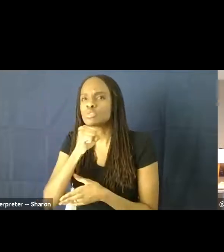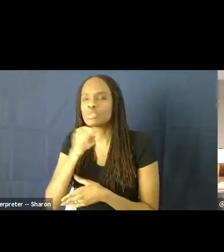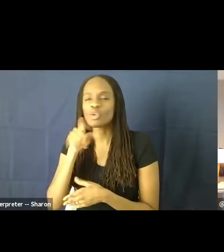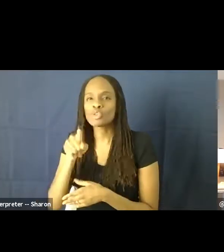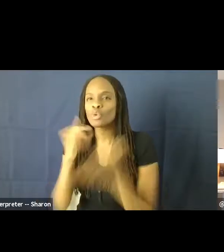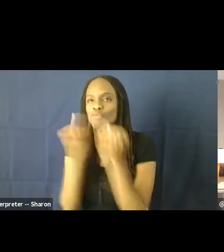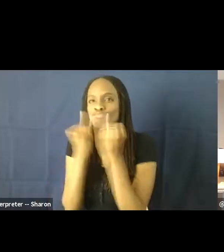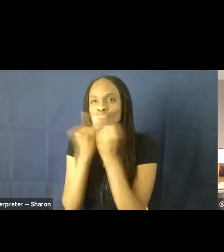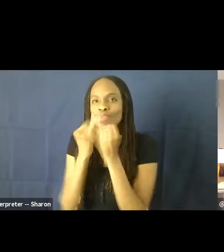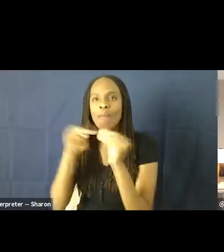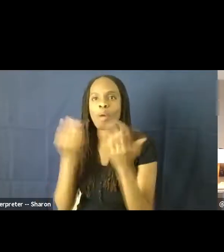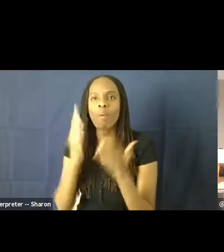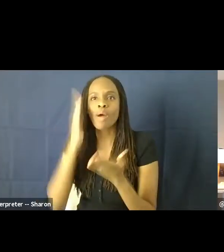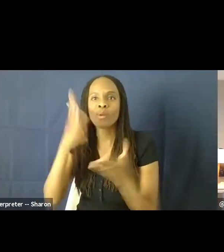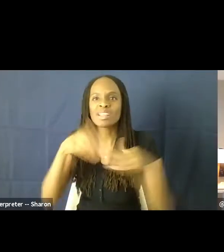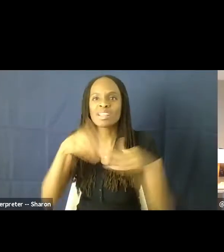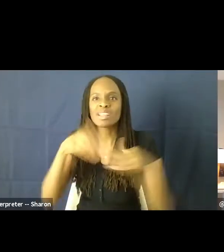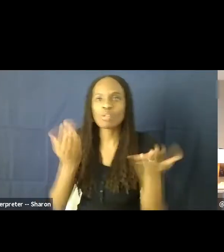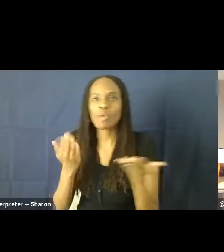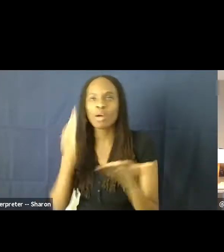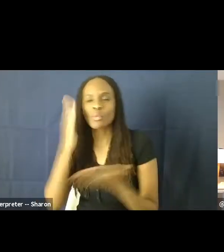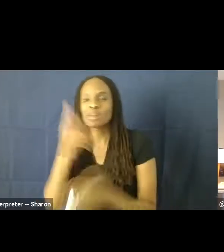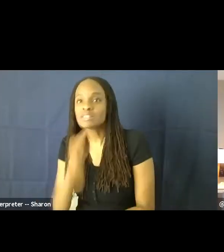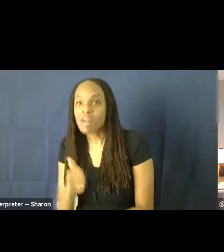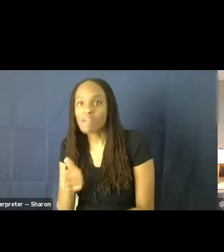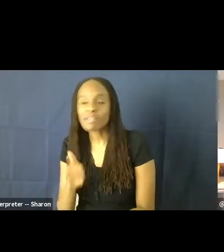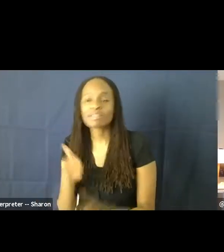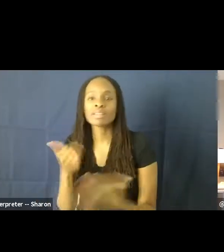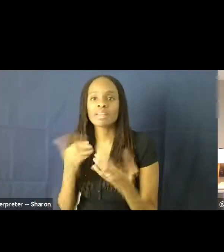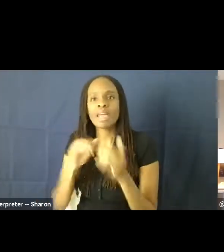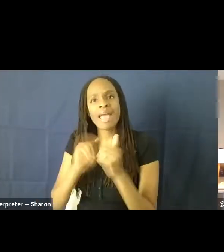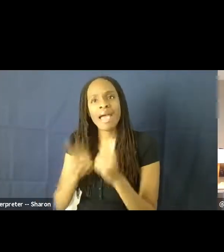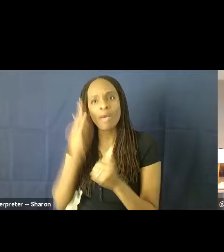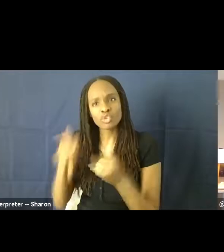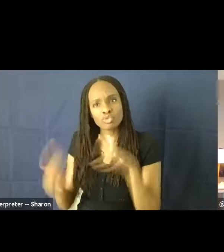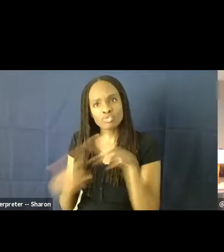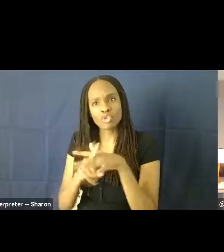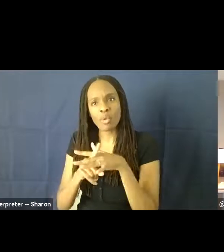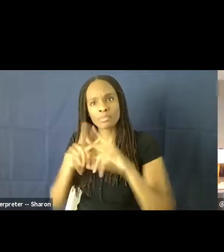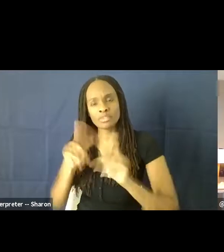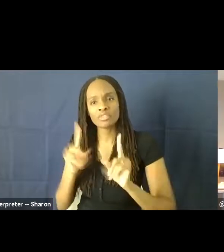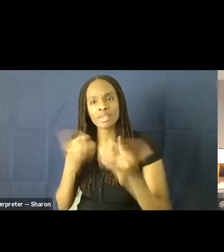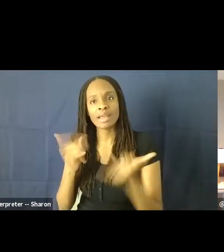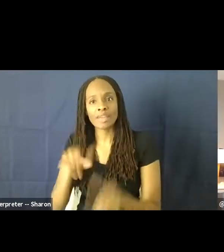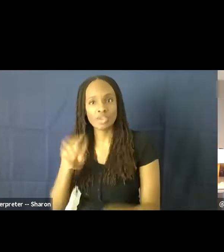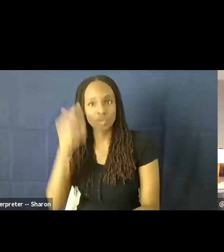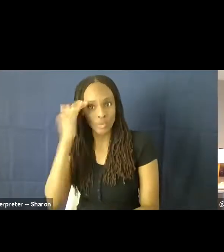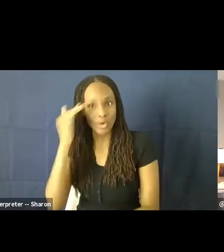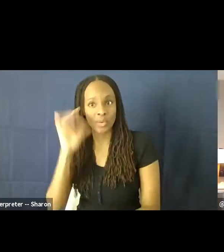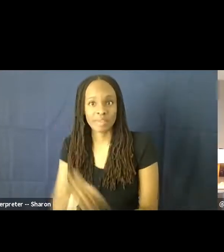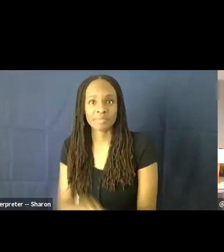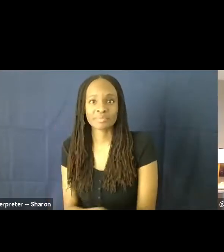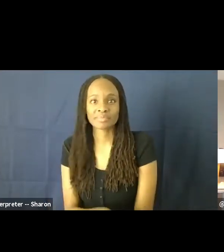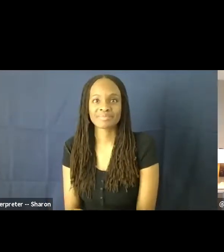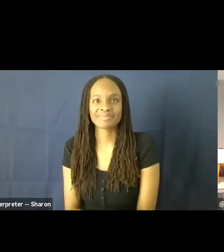sell and what will not as someone who aspires to work in the industry? And how will you show up differently now that you know this history? Thank you.